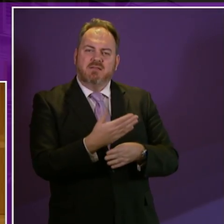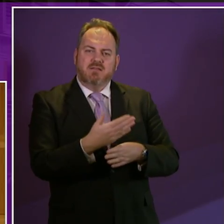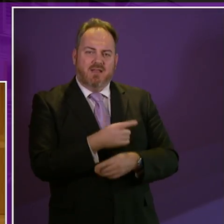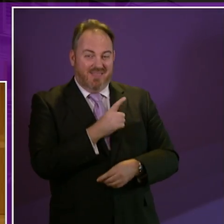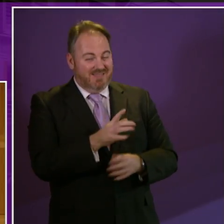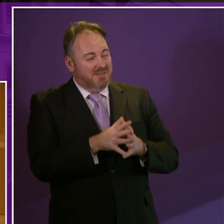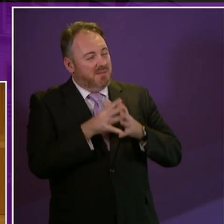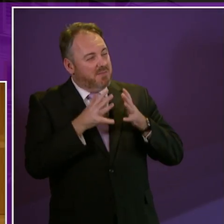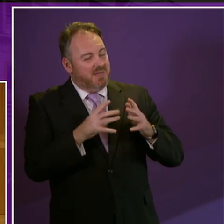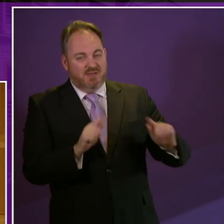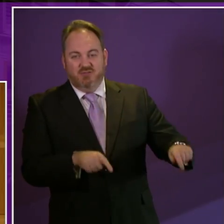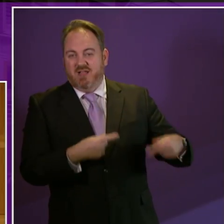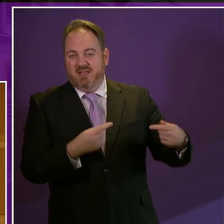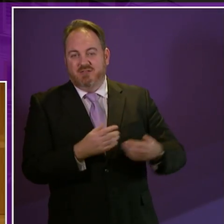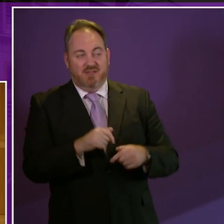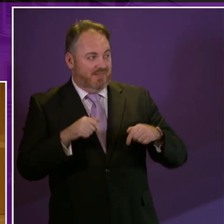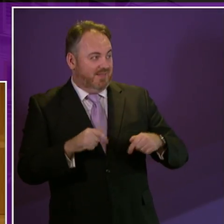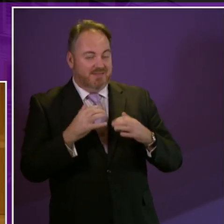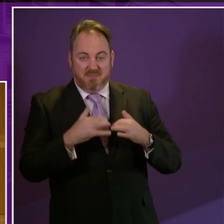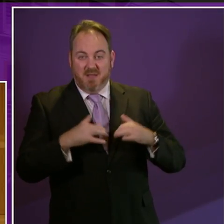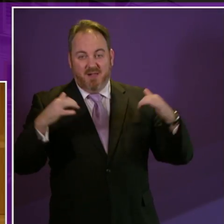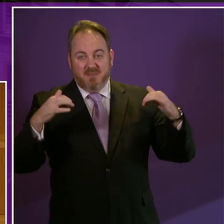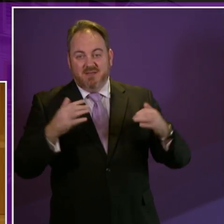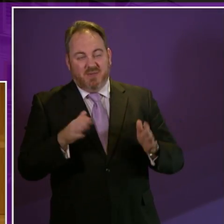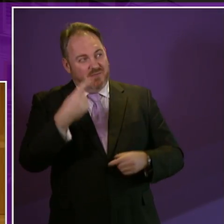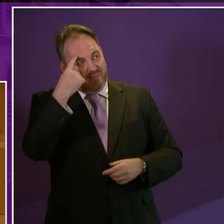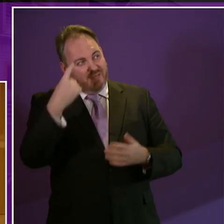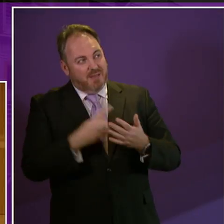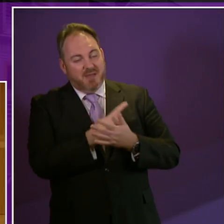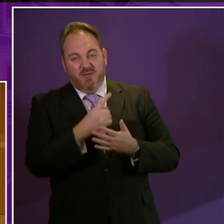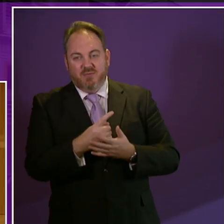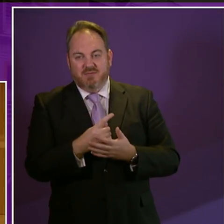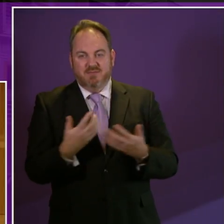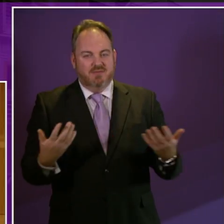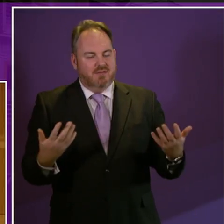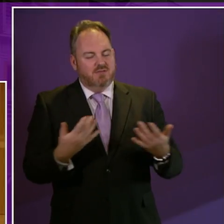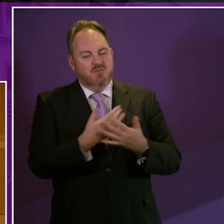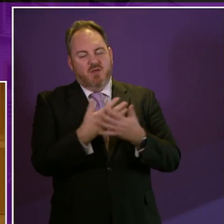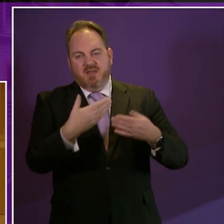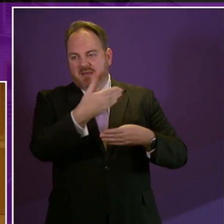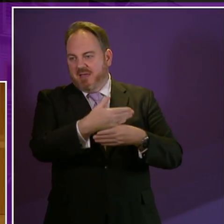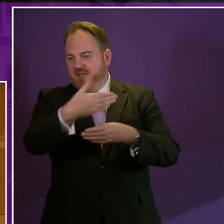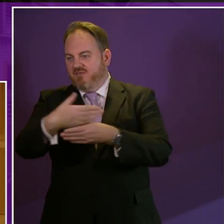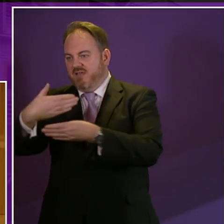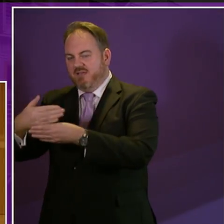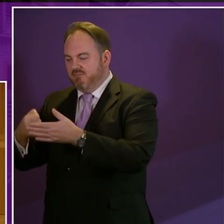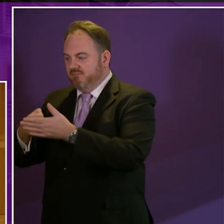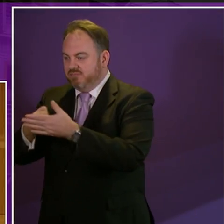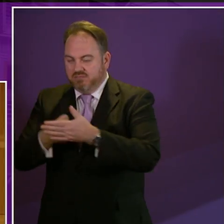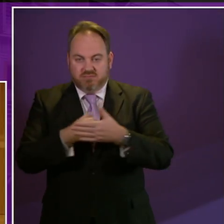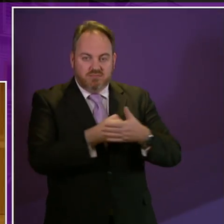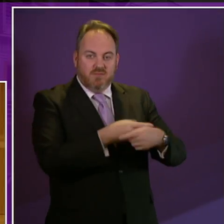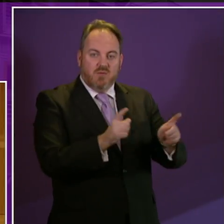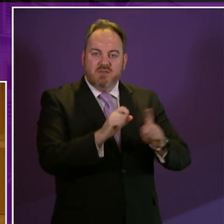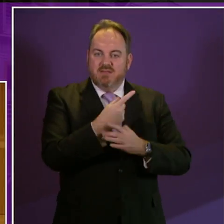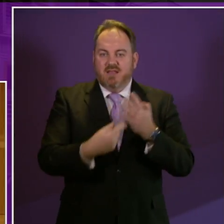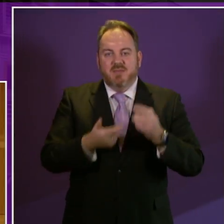challenges of our parliament and our society that we still have so many hurdles for disabled people to cross before they enter the workplace